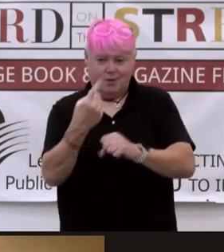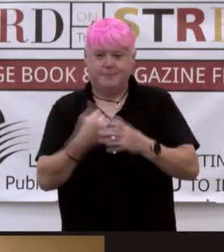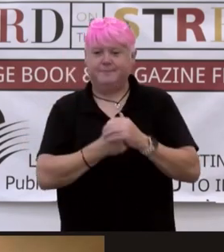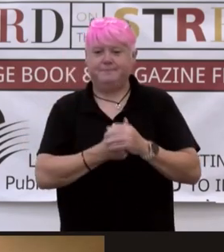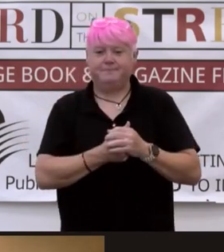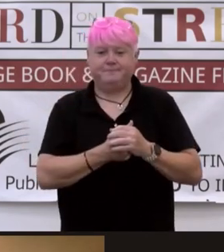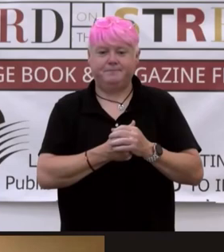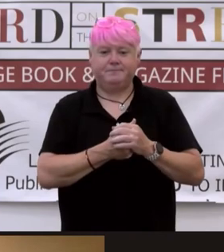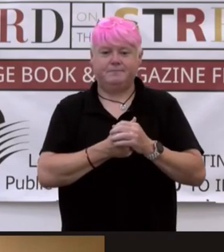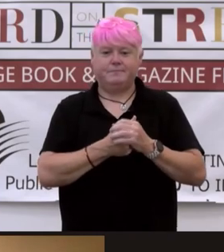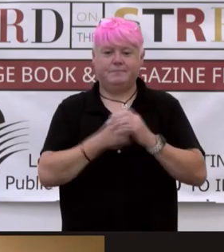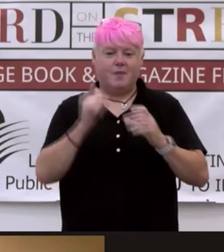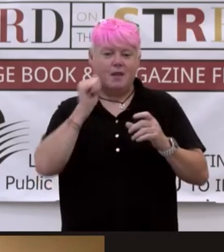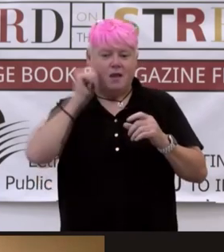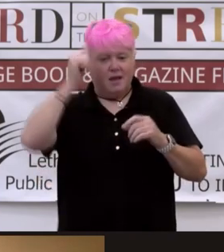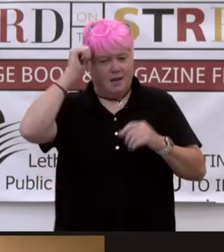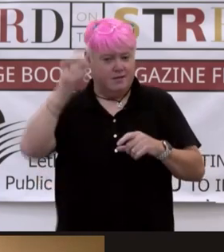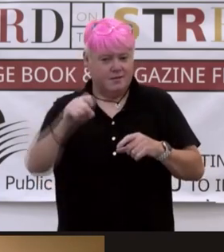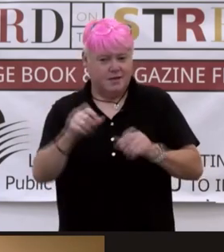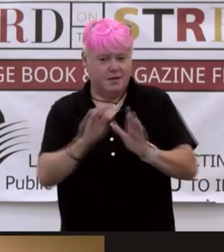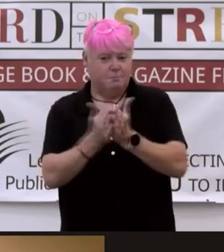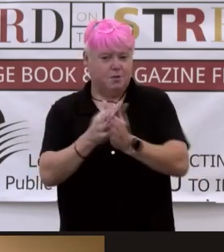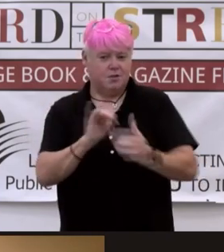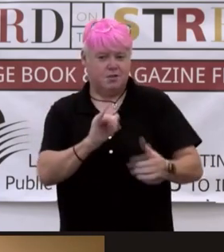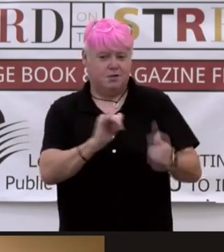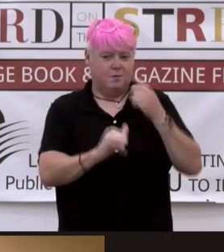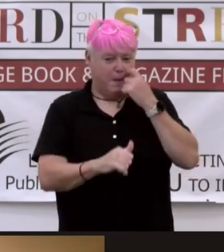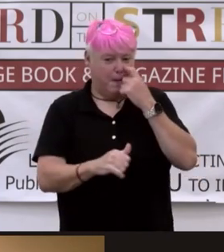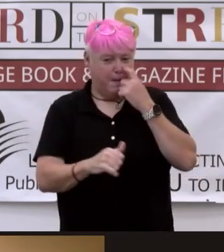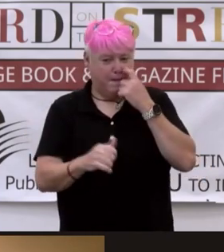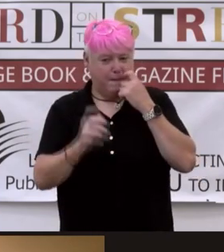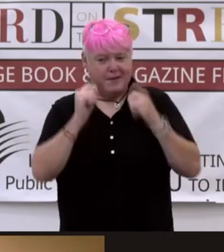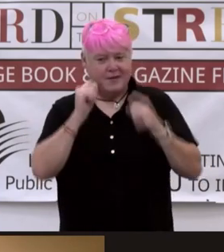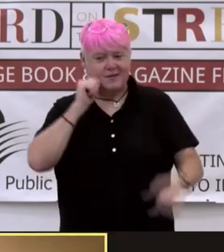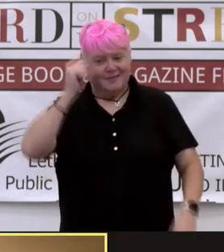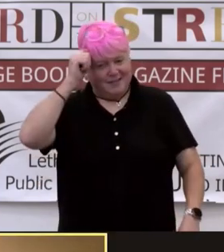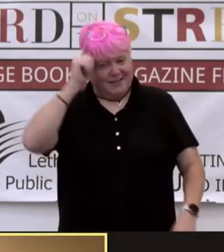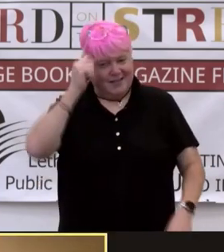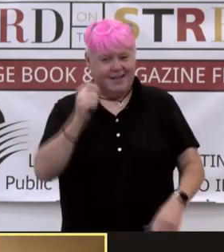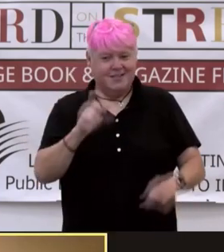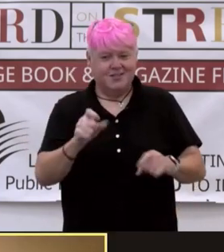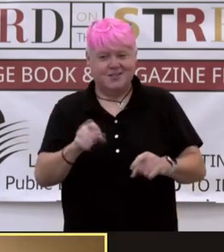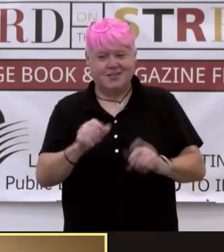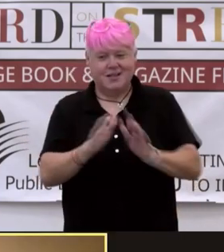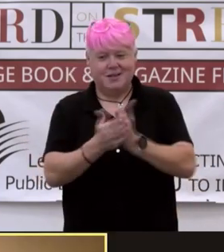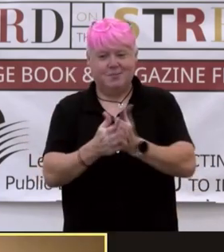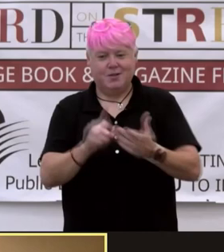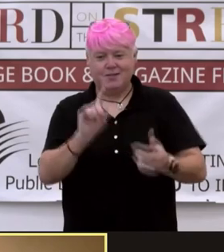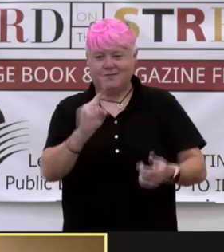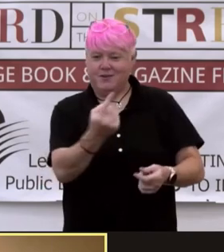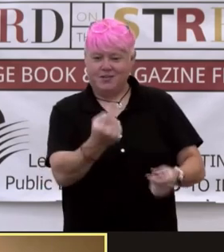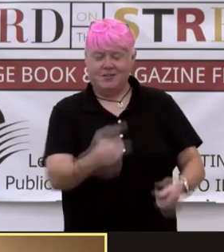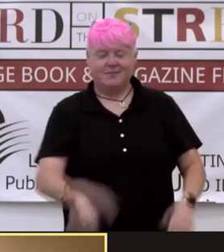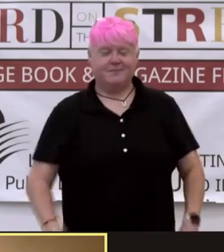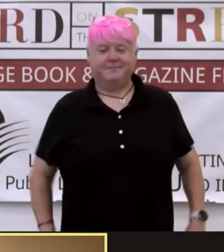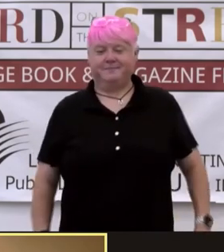Grown-ups need books too, but, you know, teenagers need books first. Yeah. True. True.